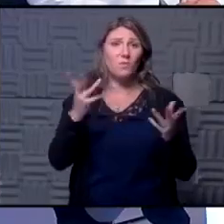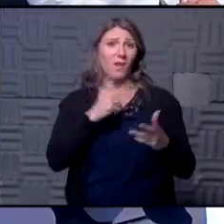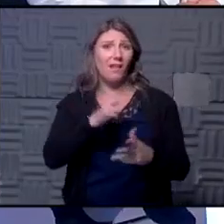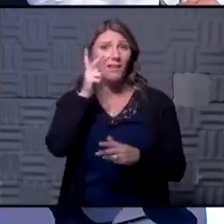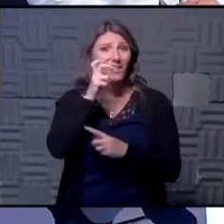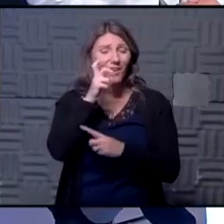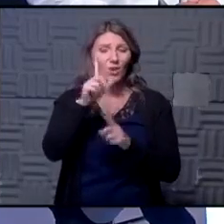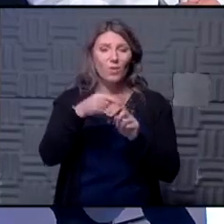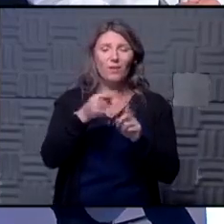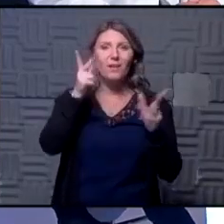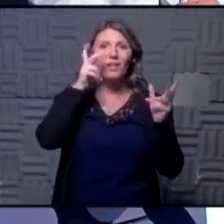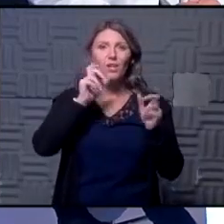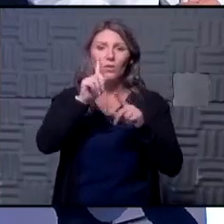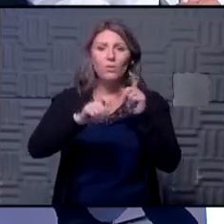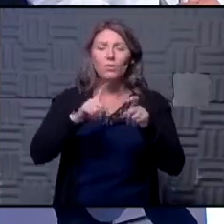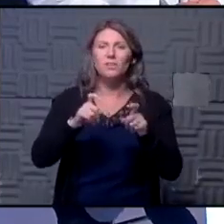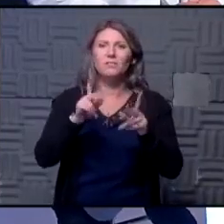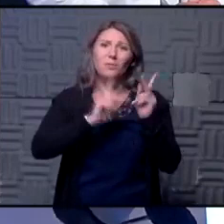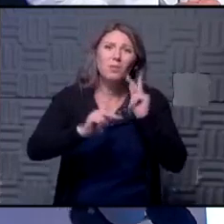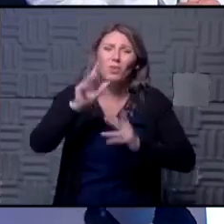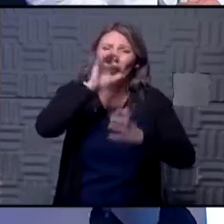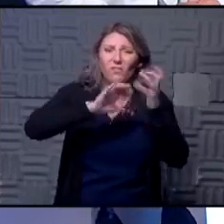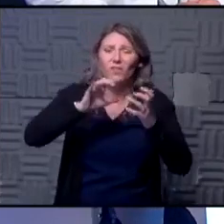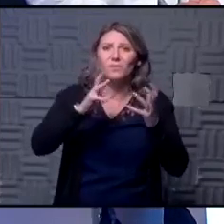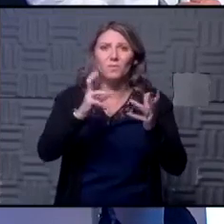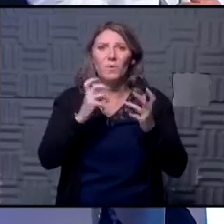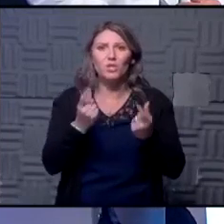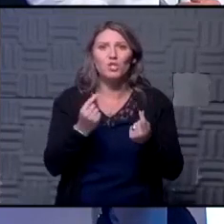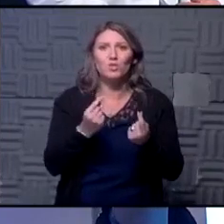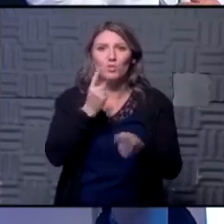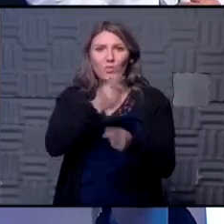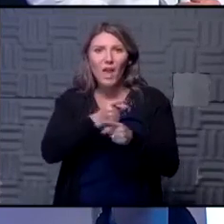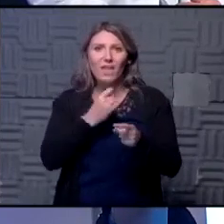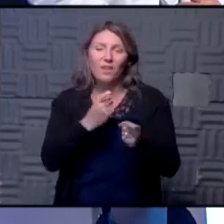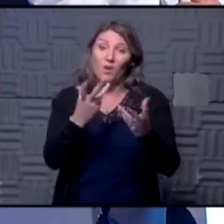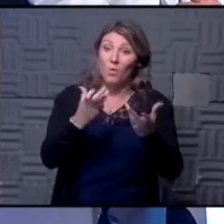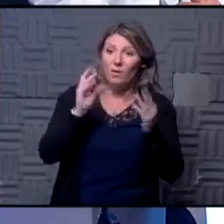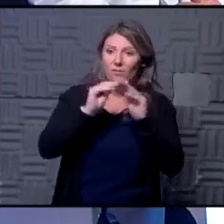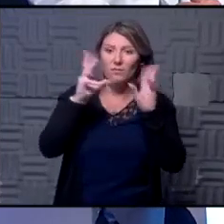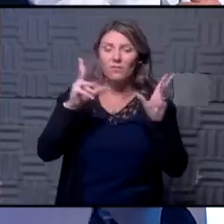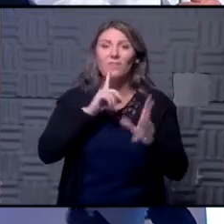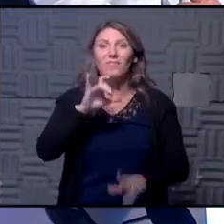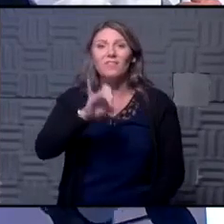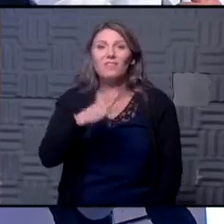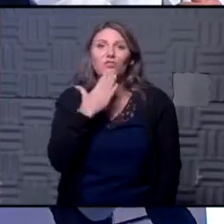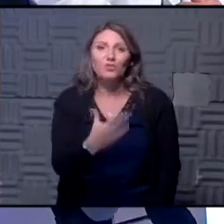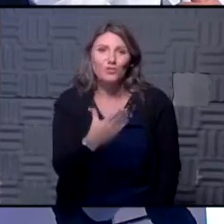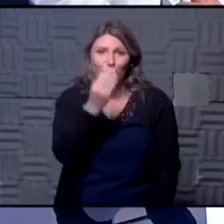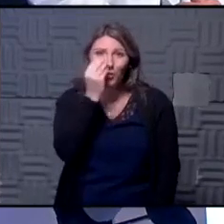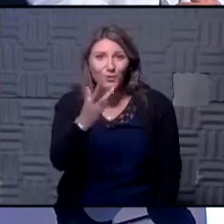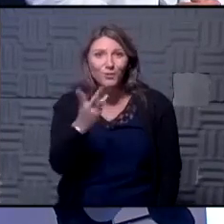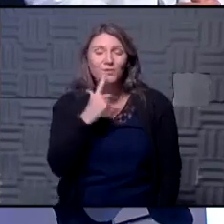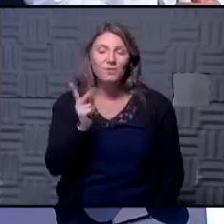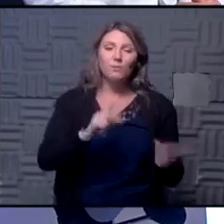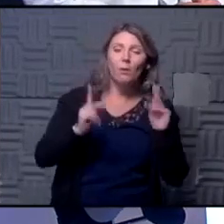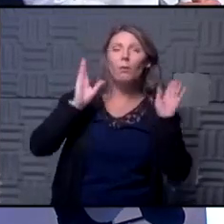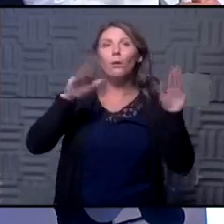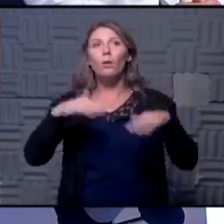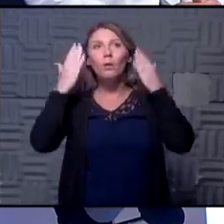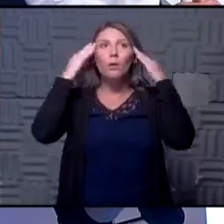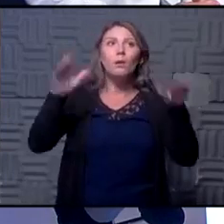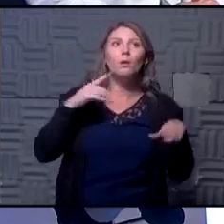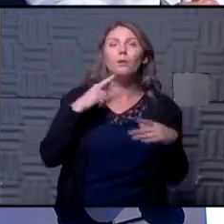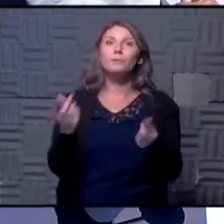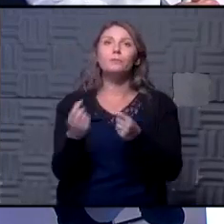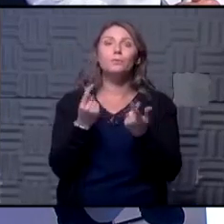when i hear those questions is that people are confused and they want to do it right so they want clarification so that's that's good news that people aren't just going well i don't know so i